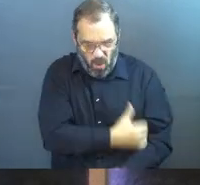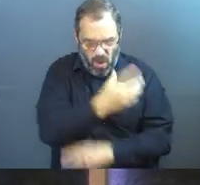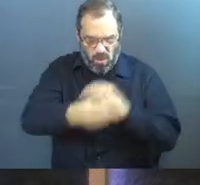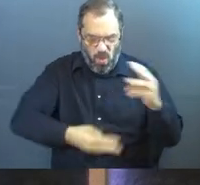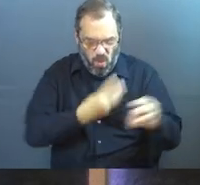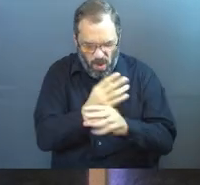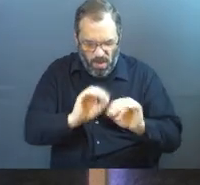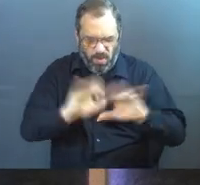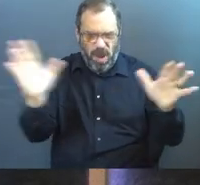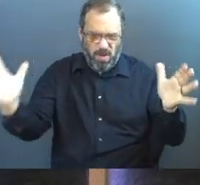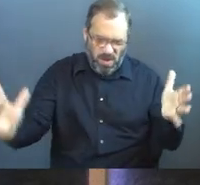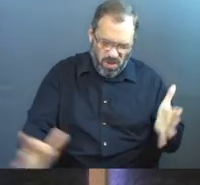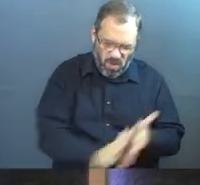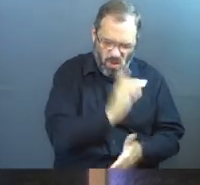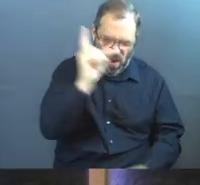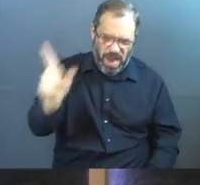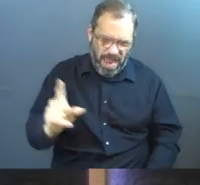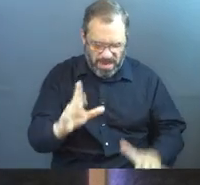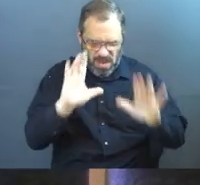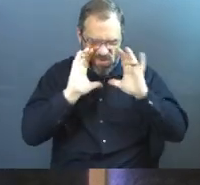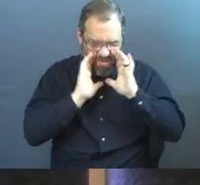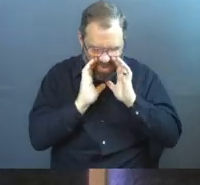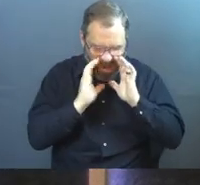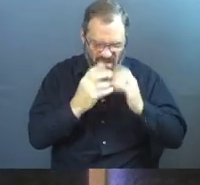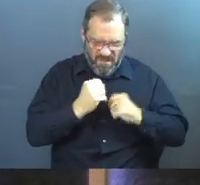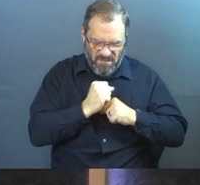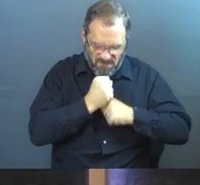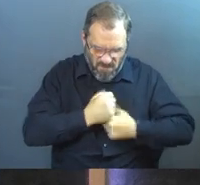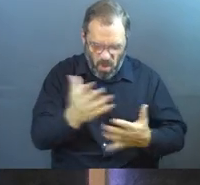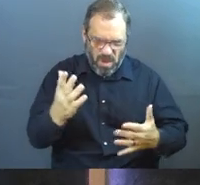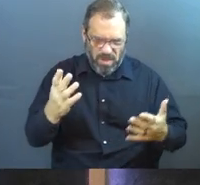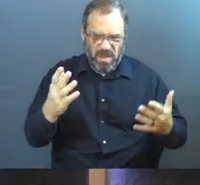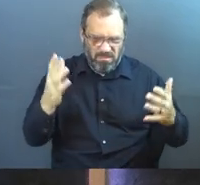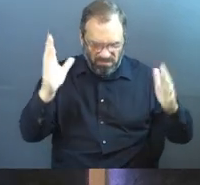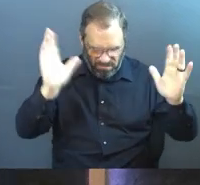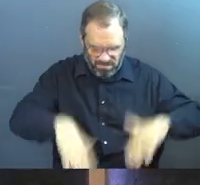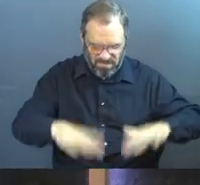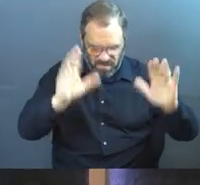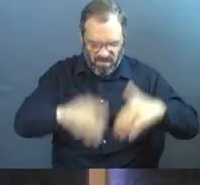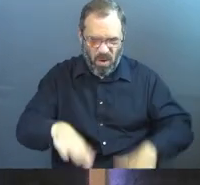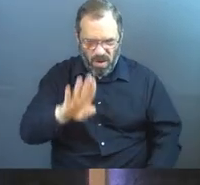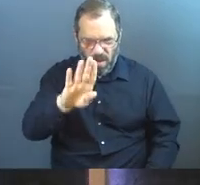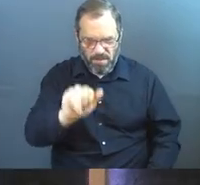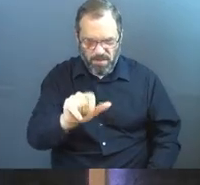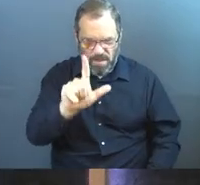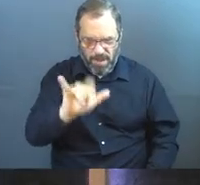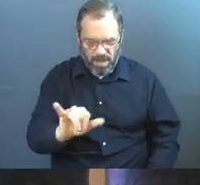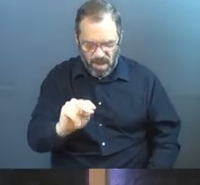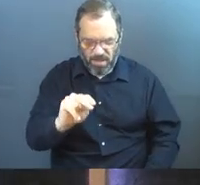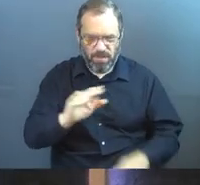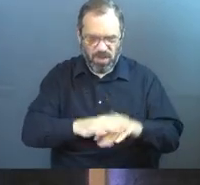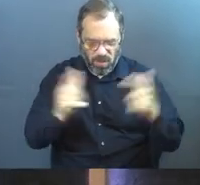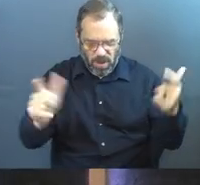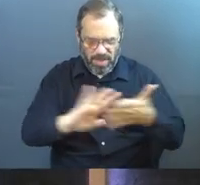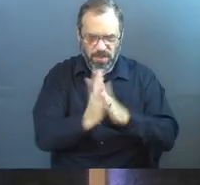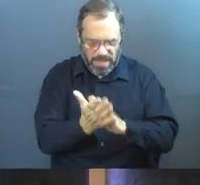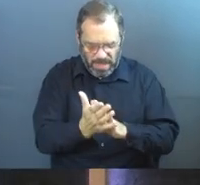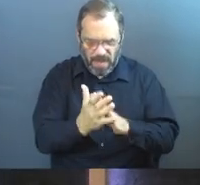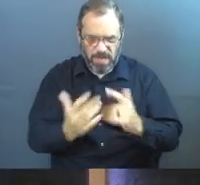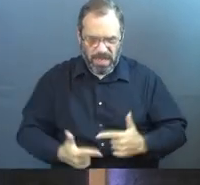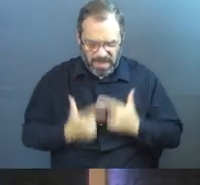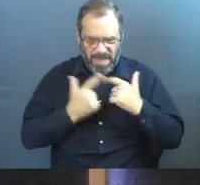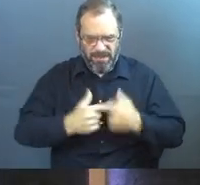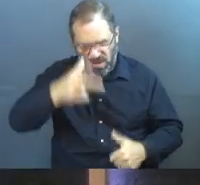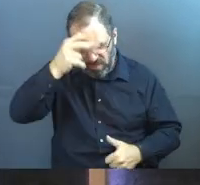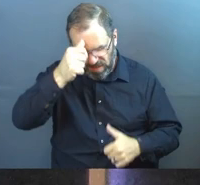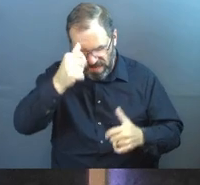was made bright with his glory. And he called out with a mighty voice, fallen, fallen is Babylon the great. She has become a dwelling place